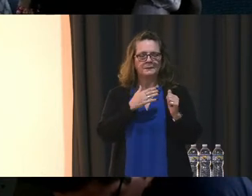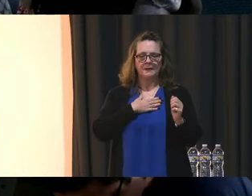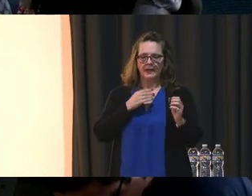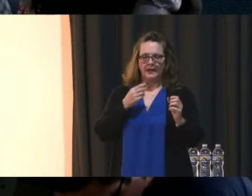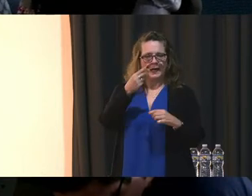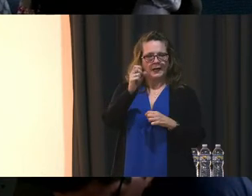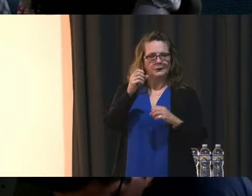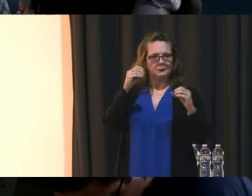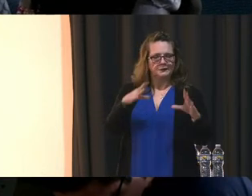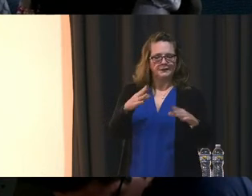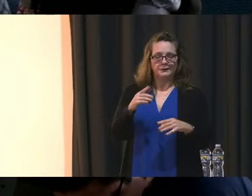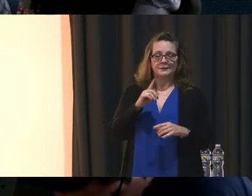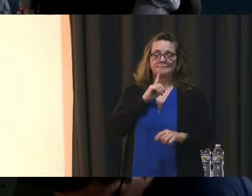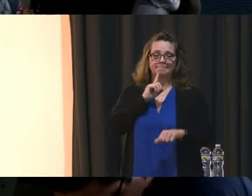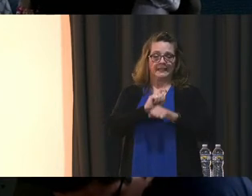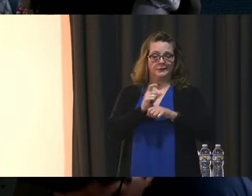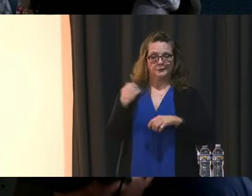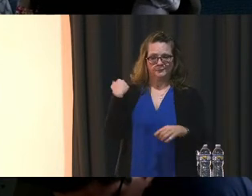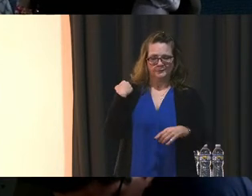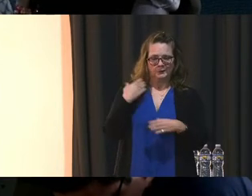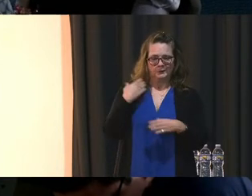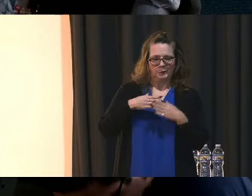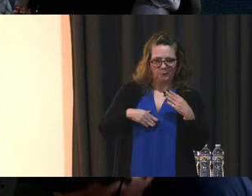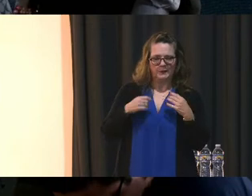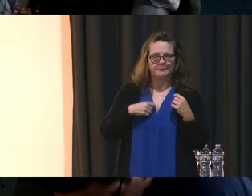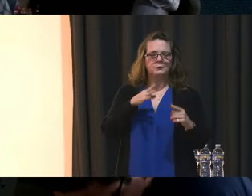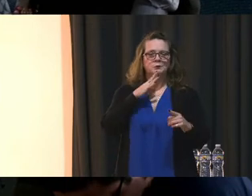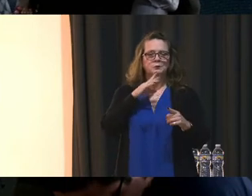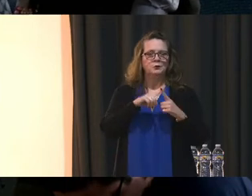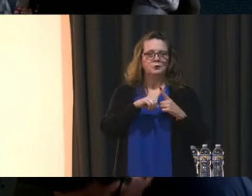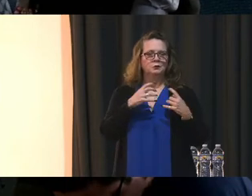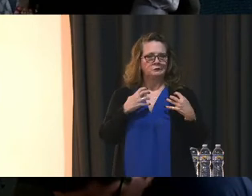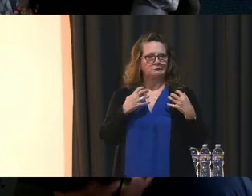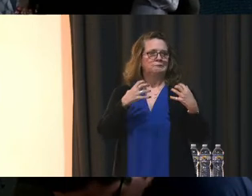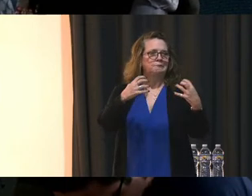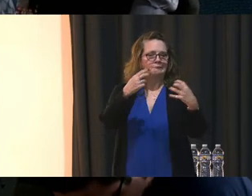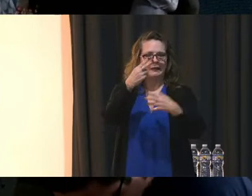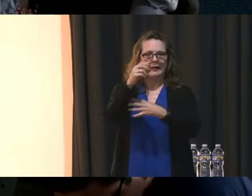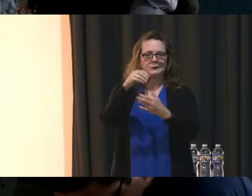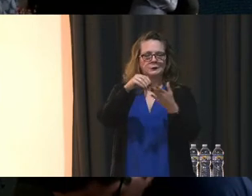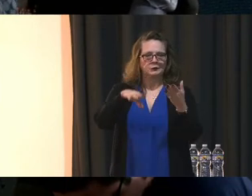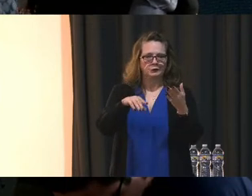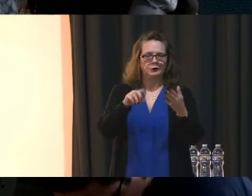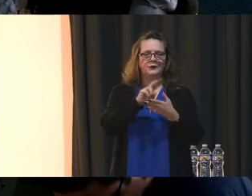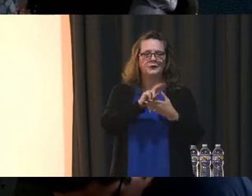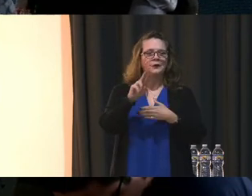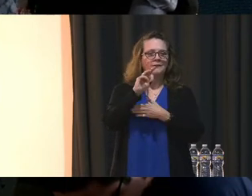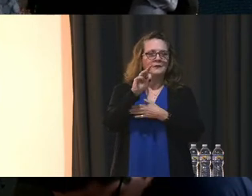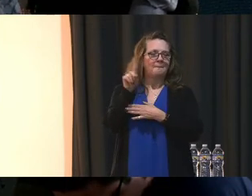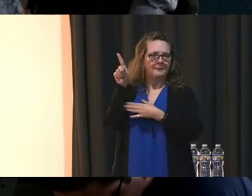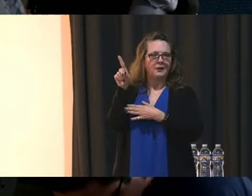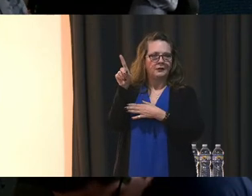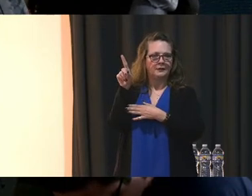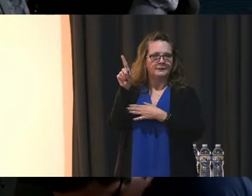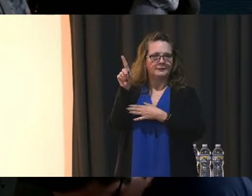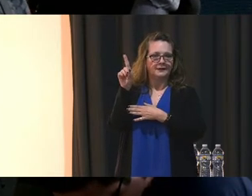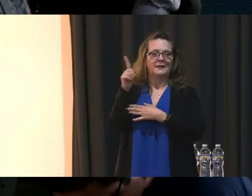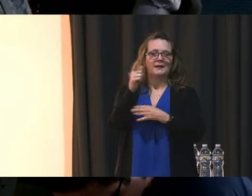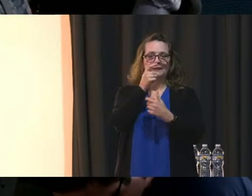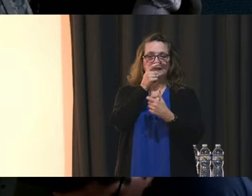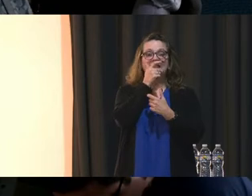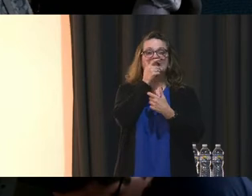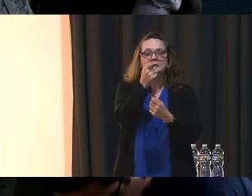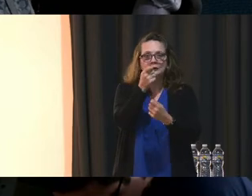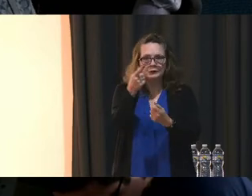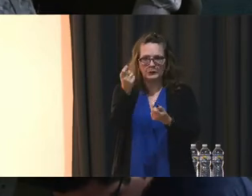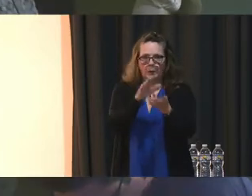this past weekend, I was supposed to be speaking to a large group of high school students at the University of Maryland that have an interest of